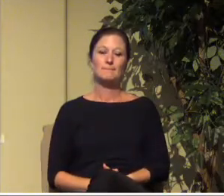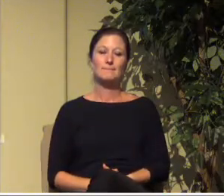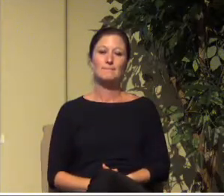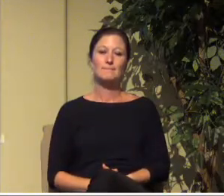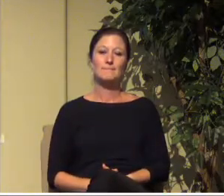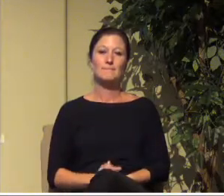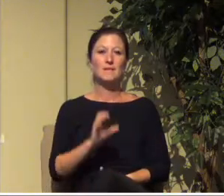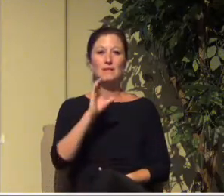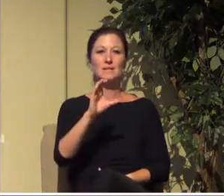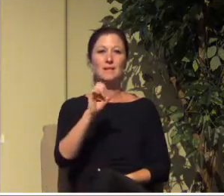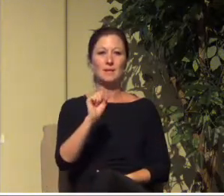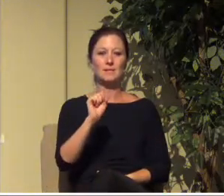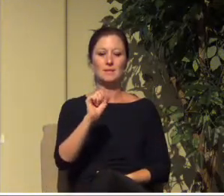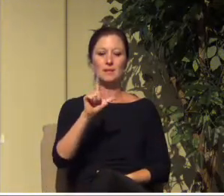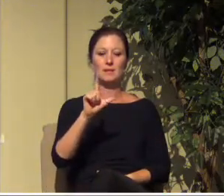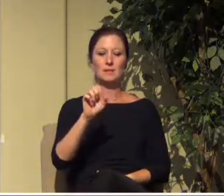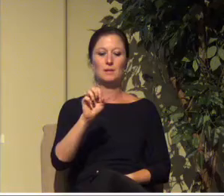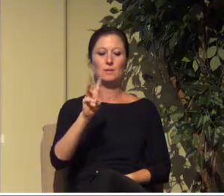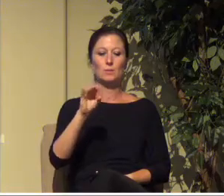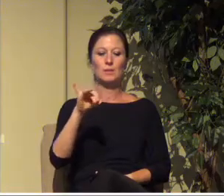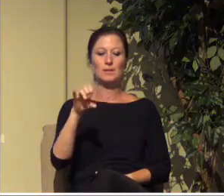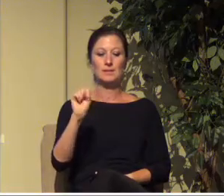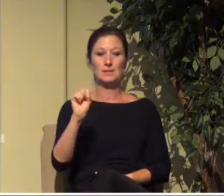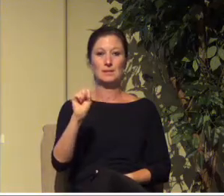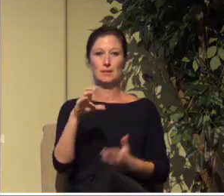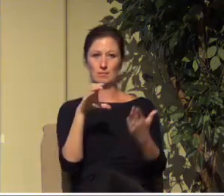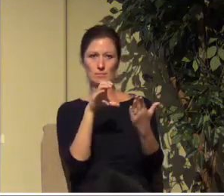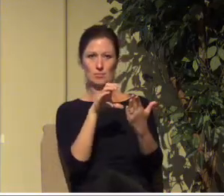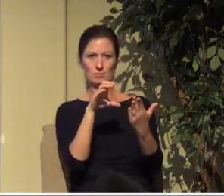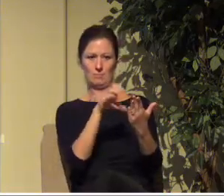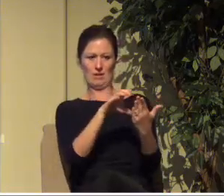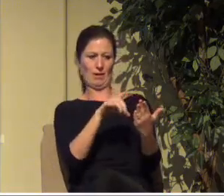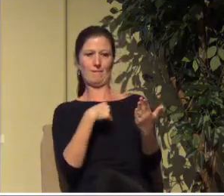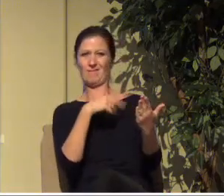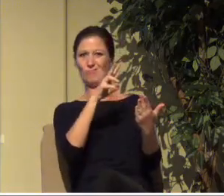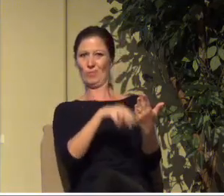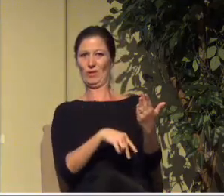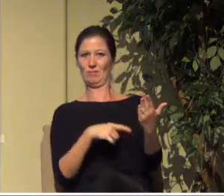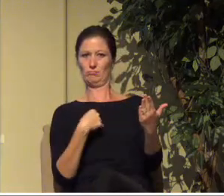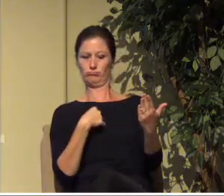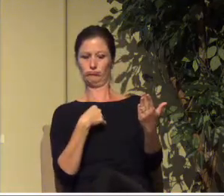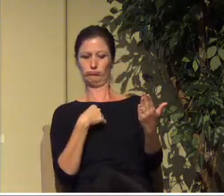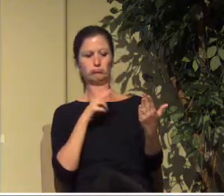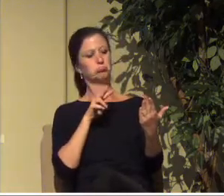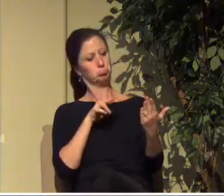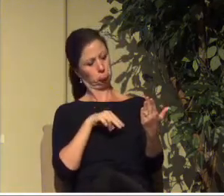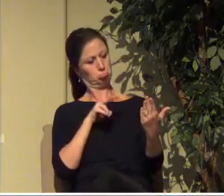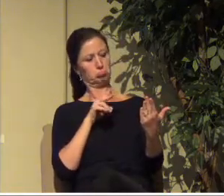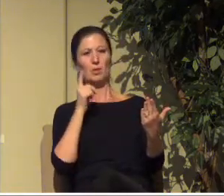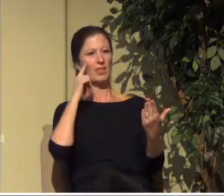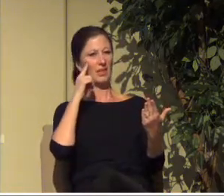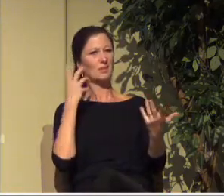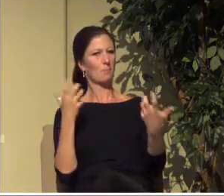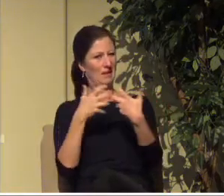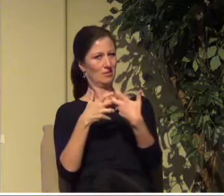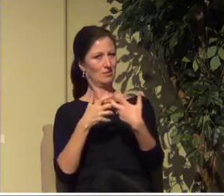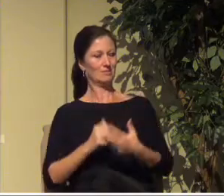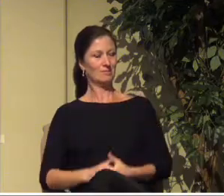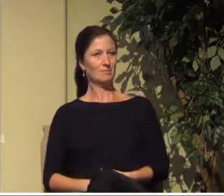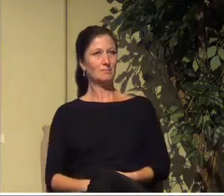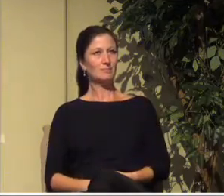something that C.S. Lewis said and wrote that really sticks out and I think this grasps it because what we're talking about this morning